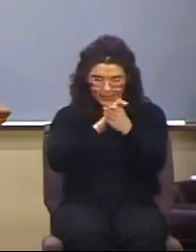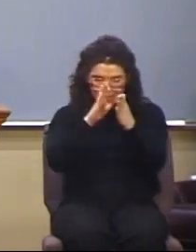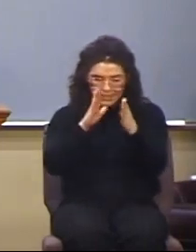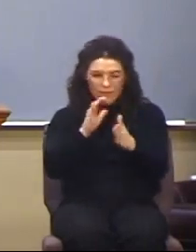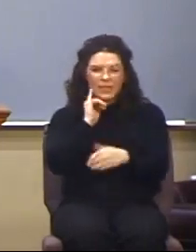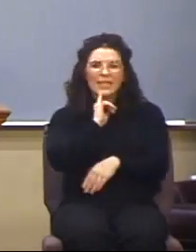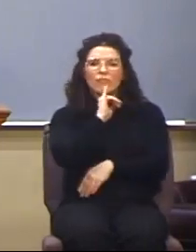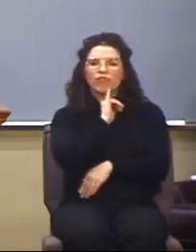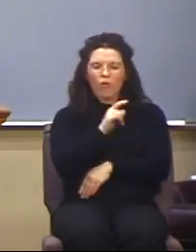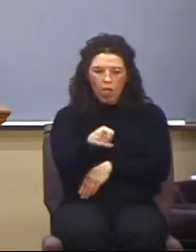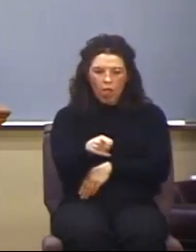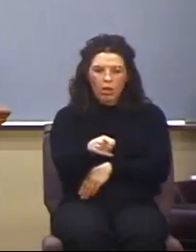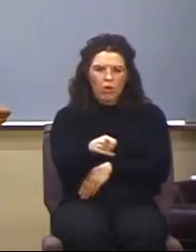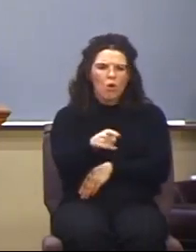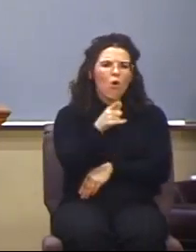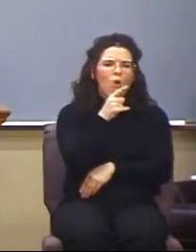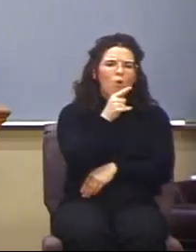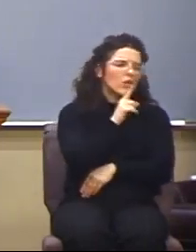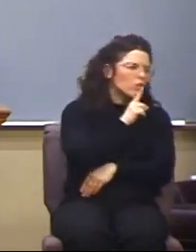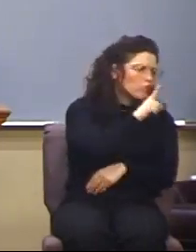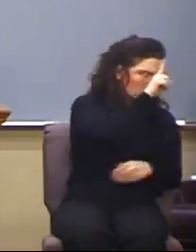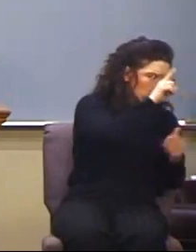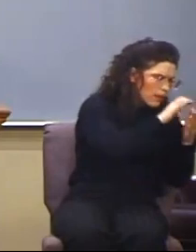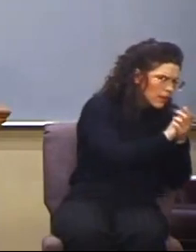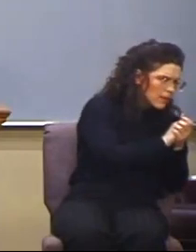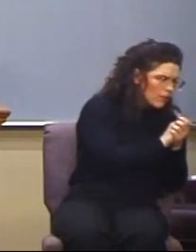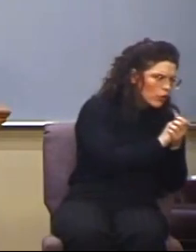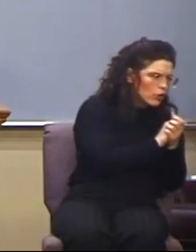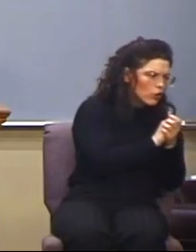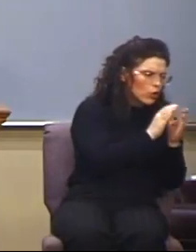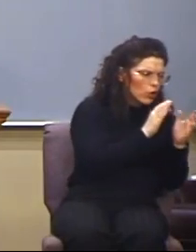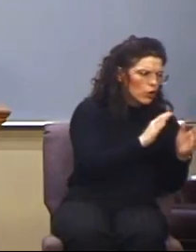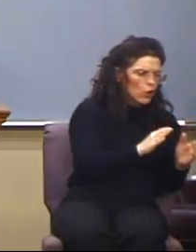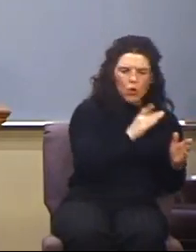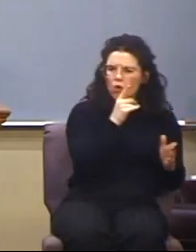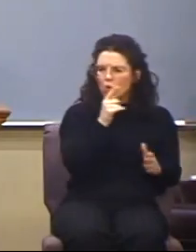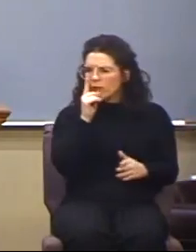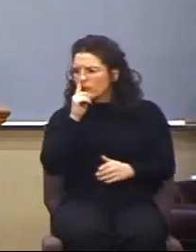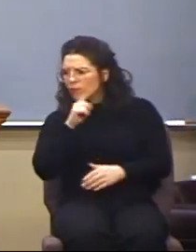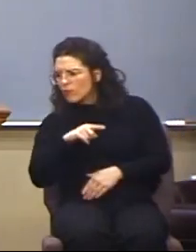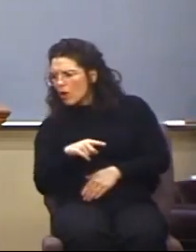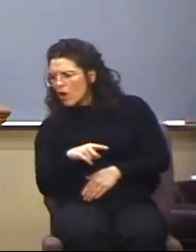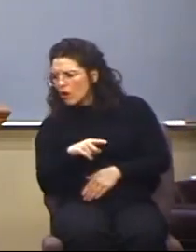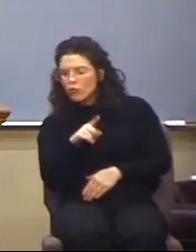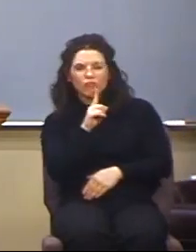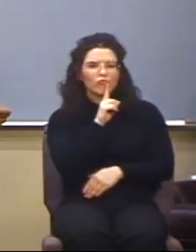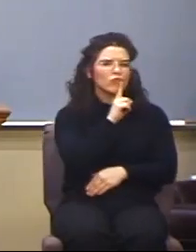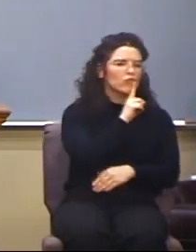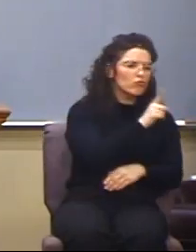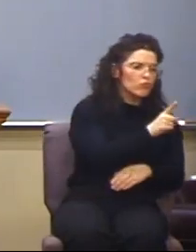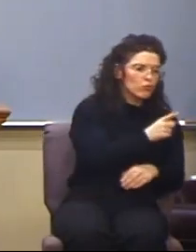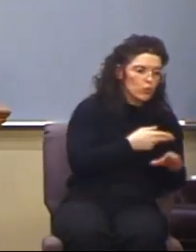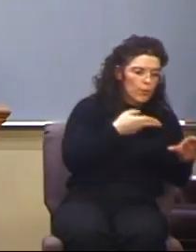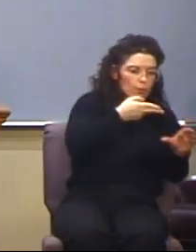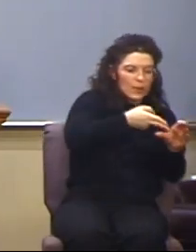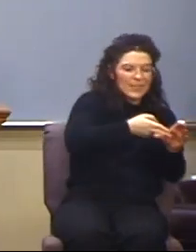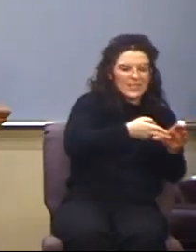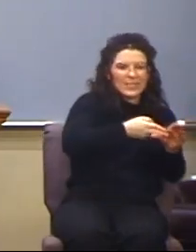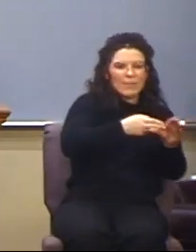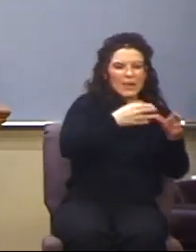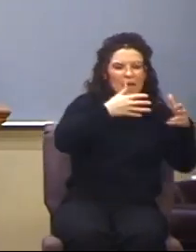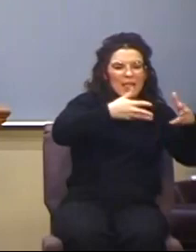true believer and who's the fraud. Who's the true member of the remnant and who is, in actuality,